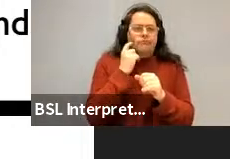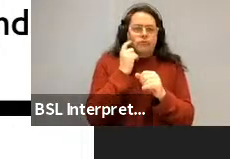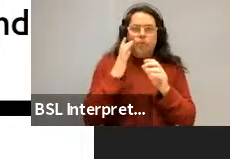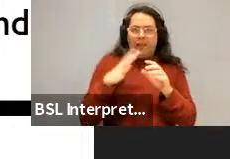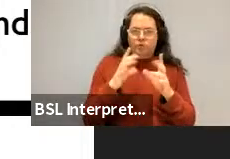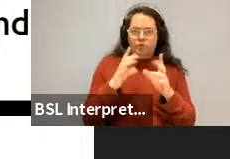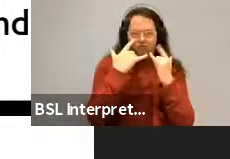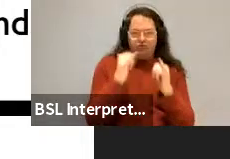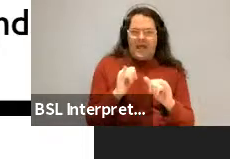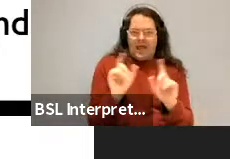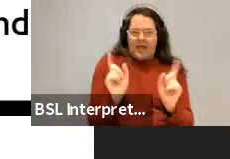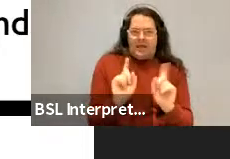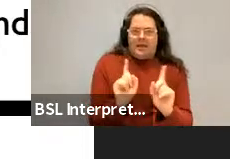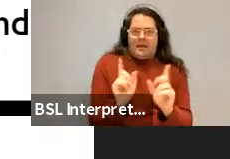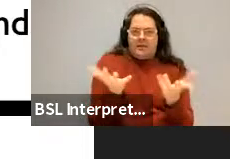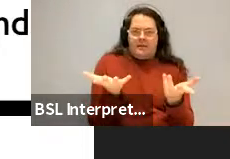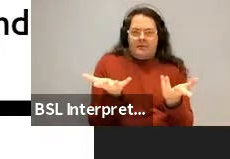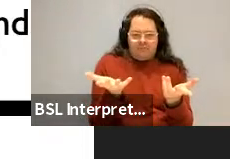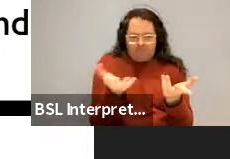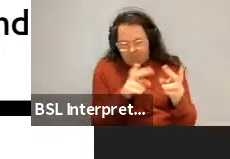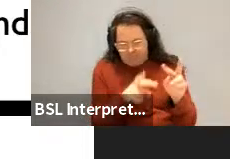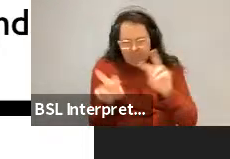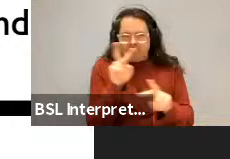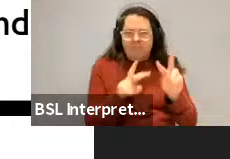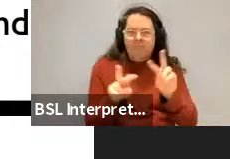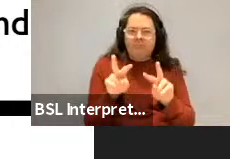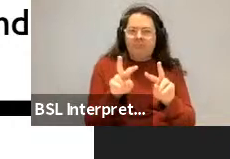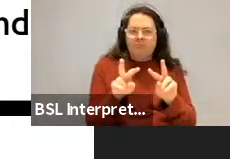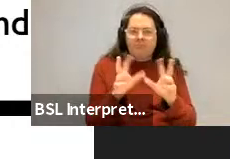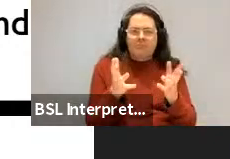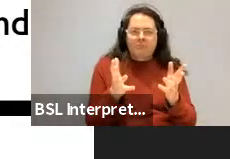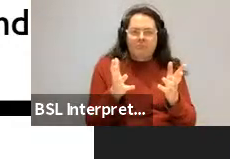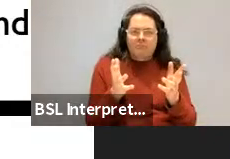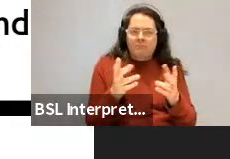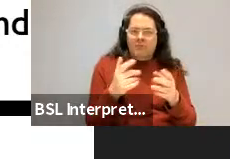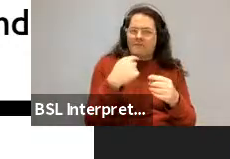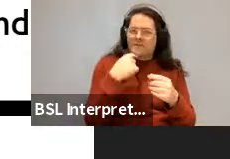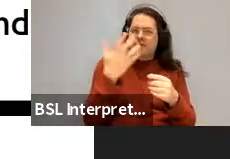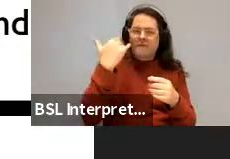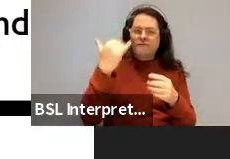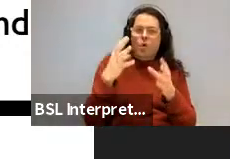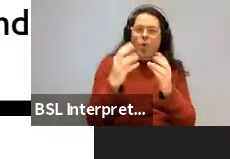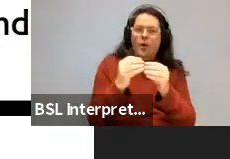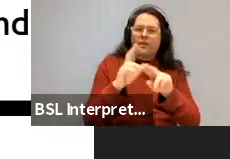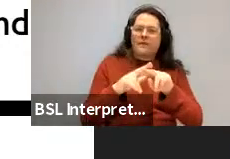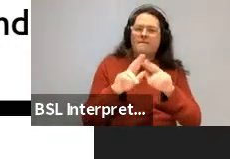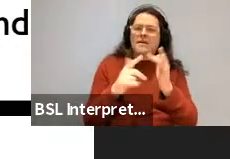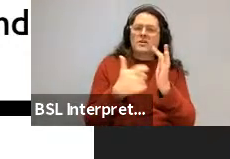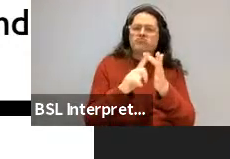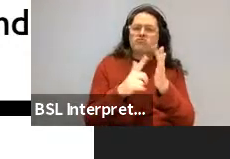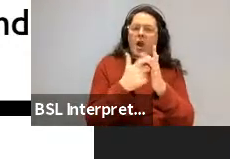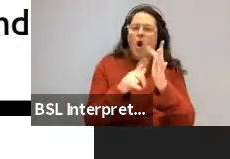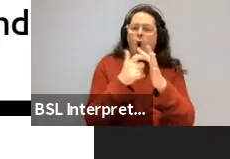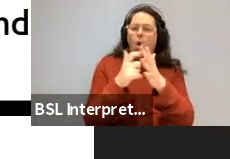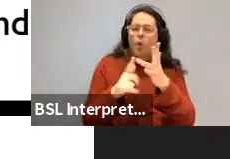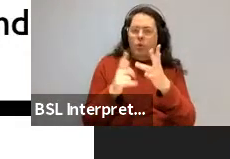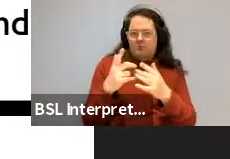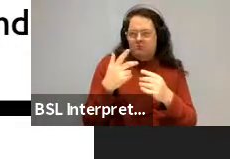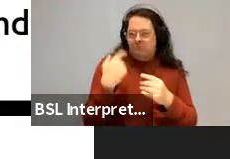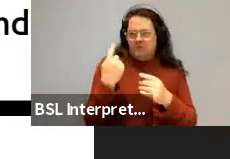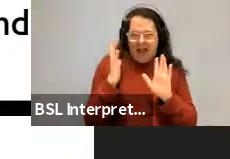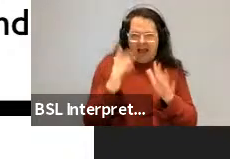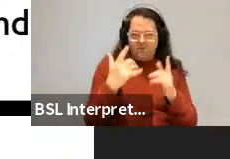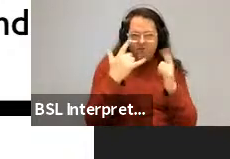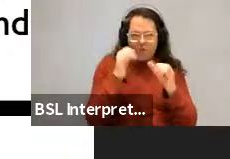experiment for that. We've, I've, um, I've, said, as I've said before, in collaboration with that Fedorenko. So we got to do the experiments